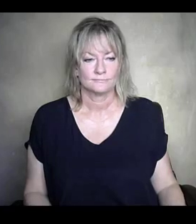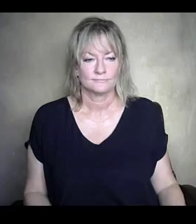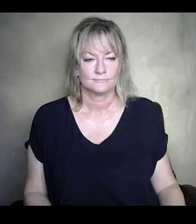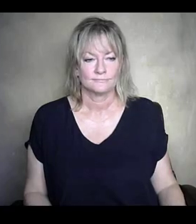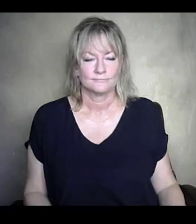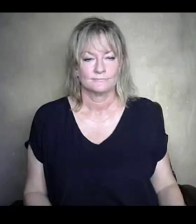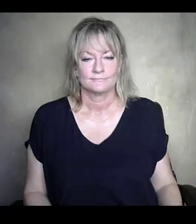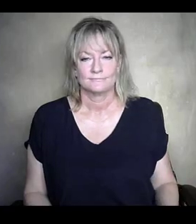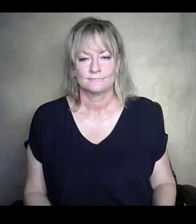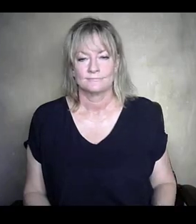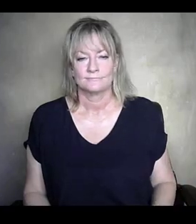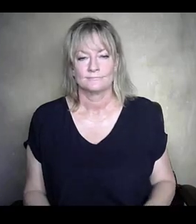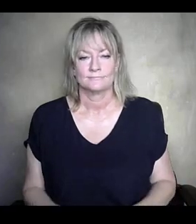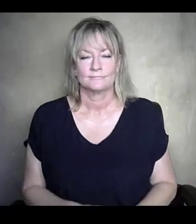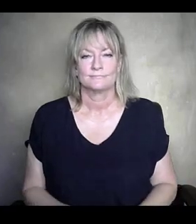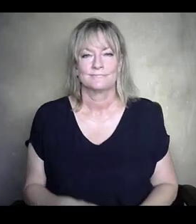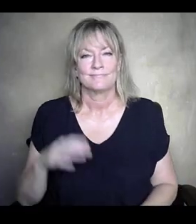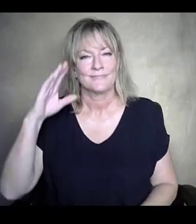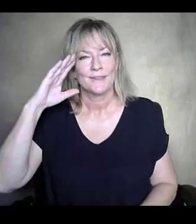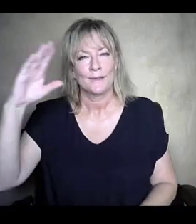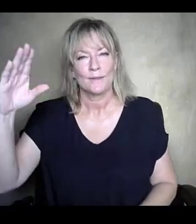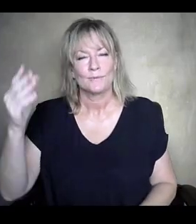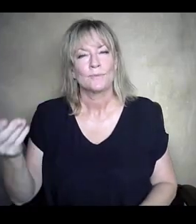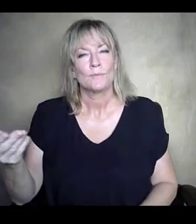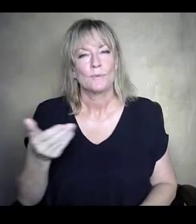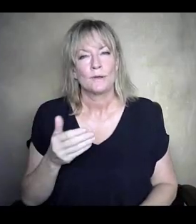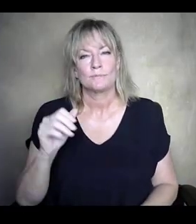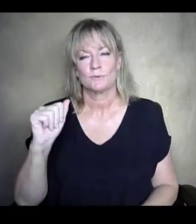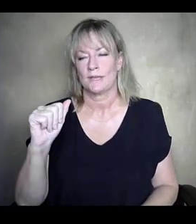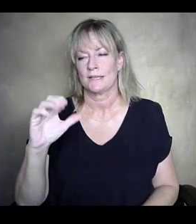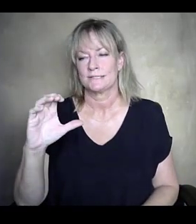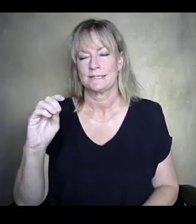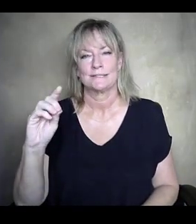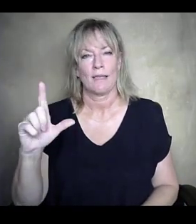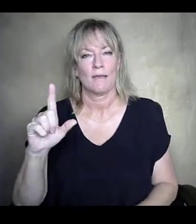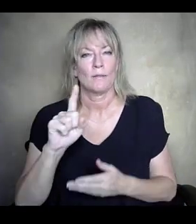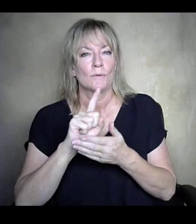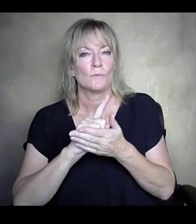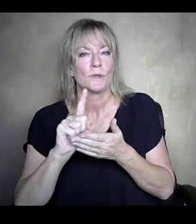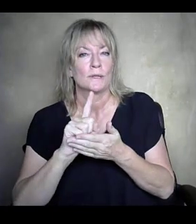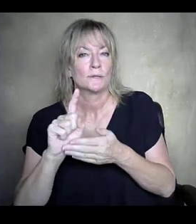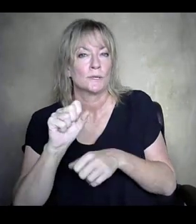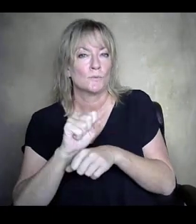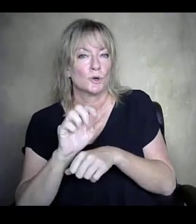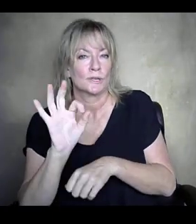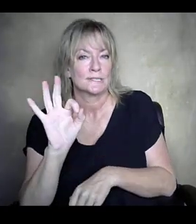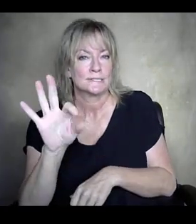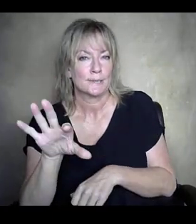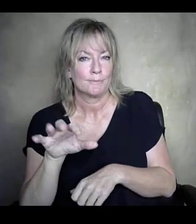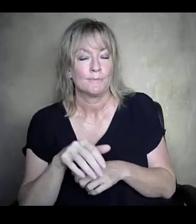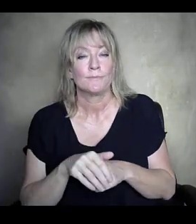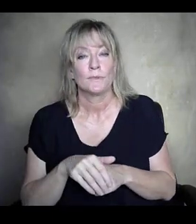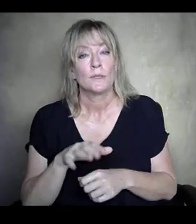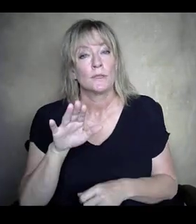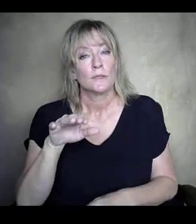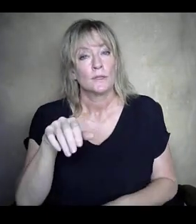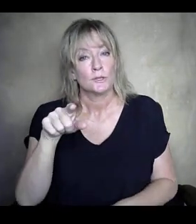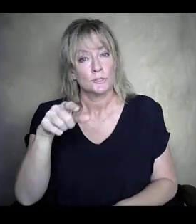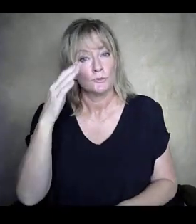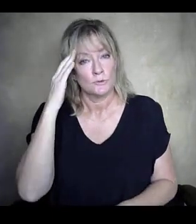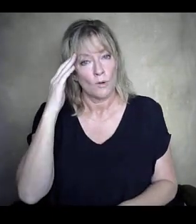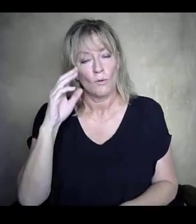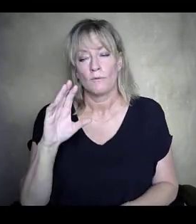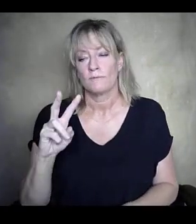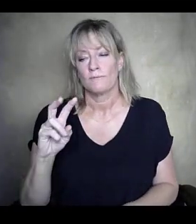Hello! Welcome to ACDL's Weekly Work Tips. Did you know vocational rehabilitation can support an out-of-state